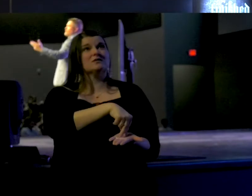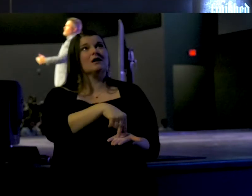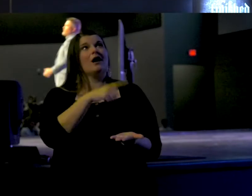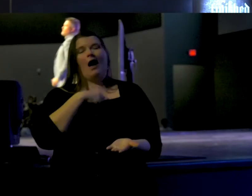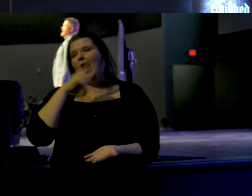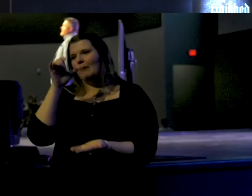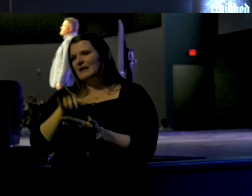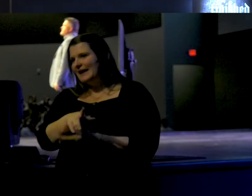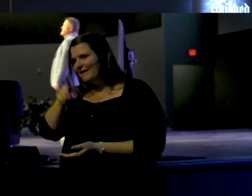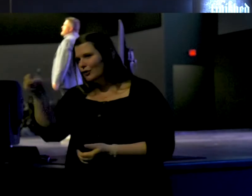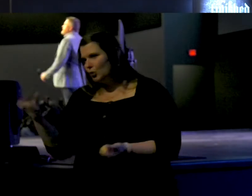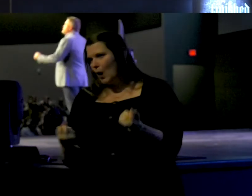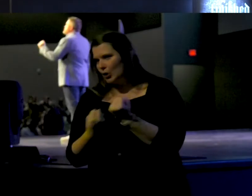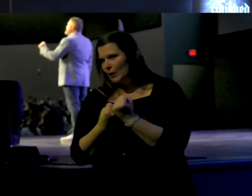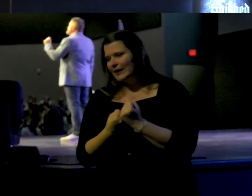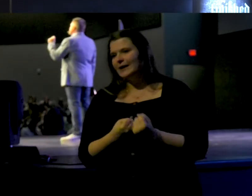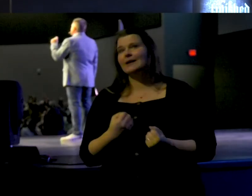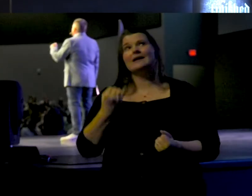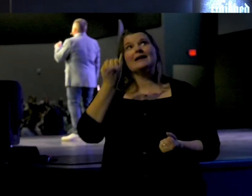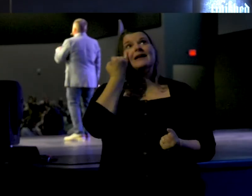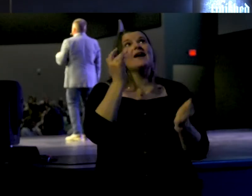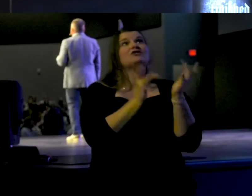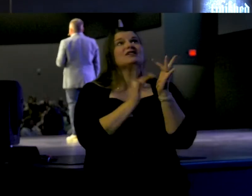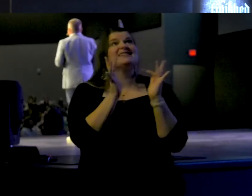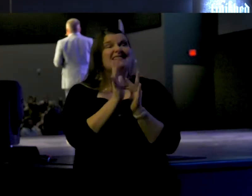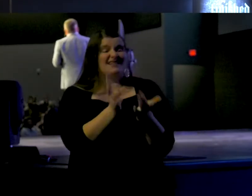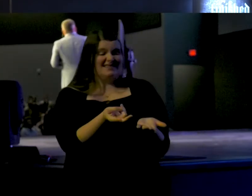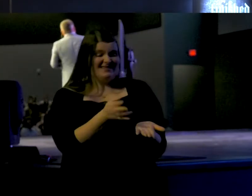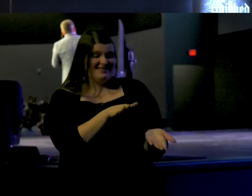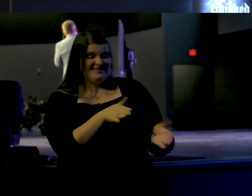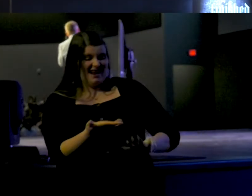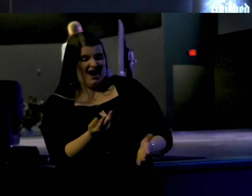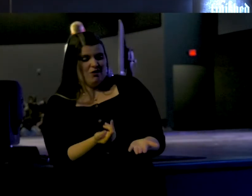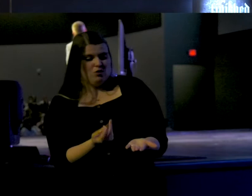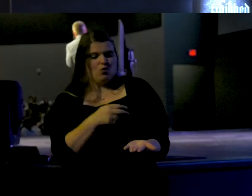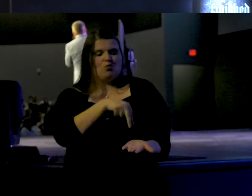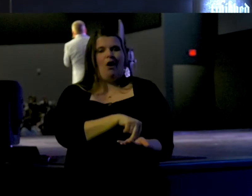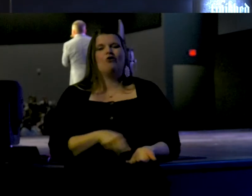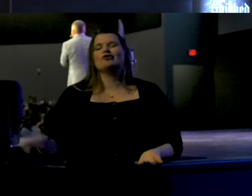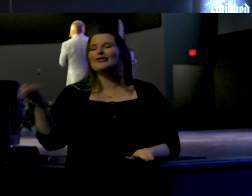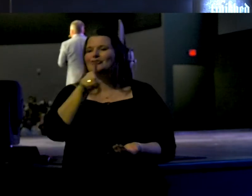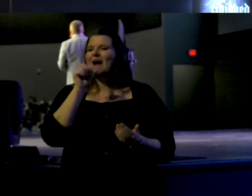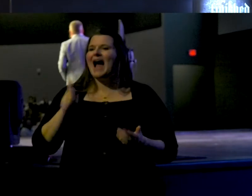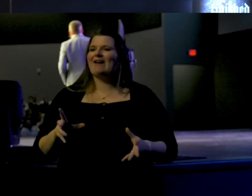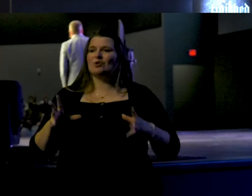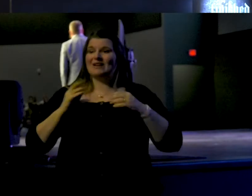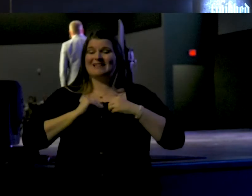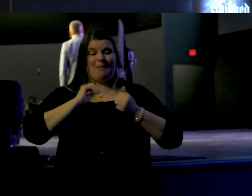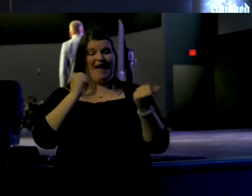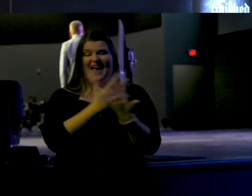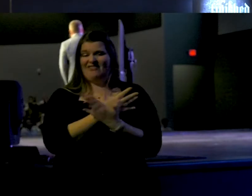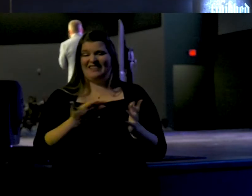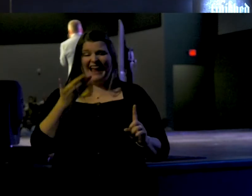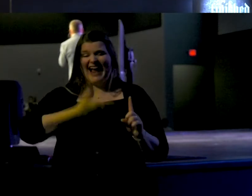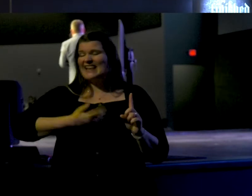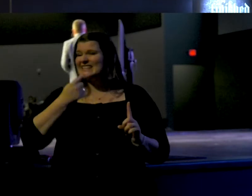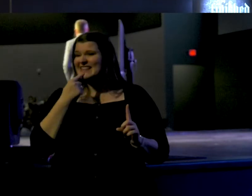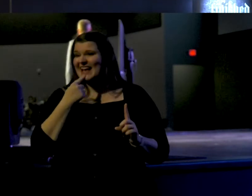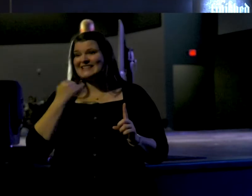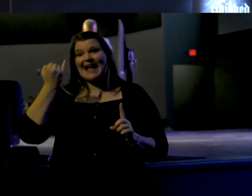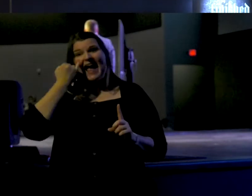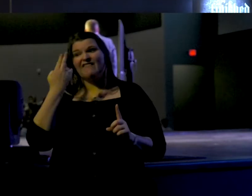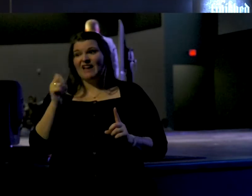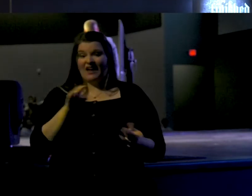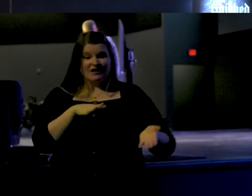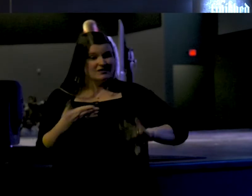most of you would affirm that, if Jesus rose from the dead, then you have to accept all that he said. If he didn't